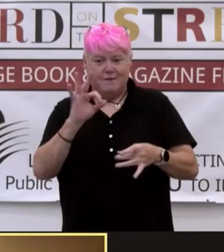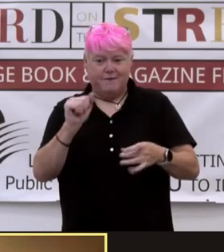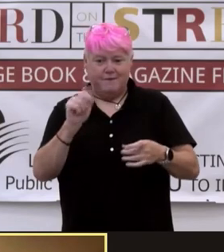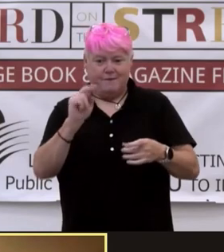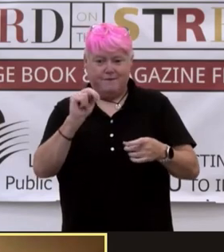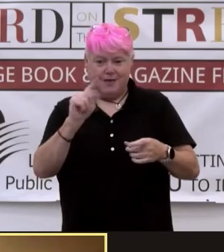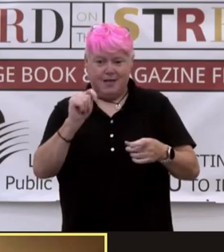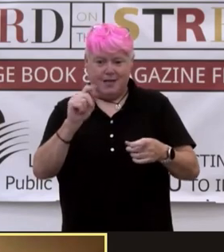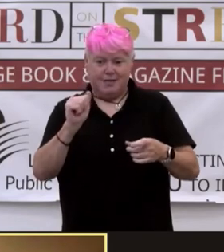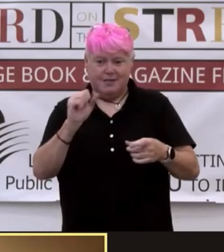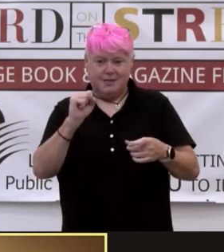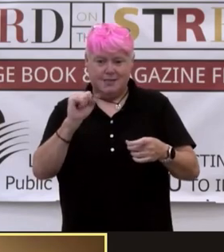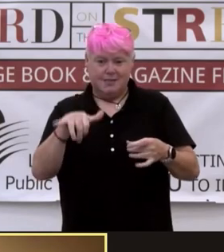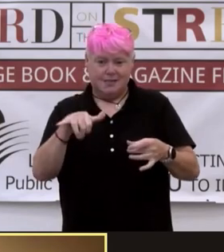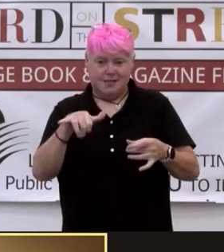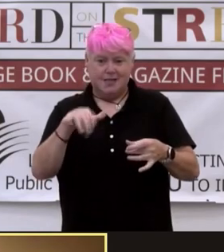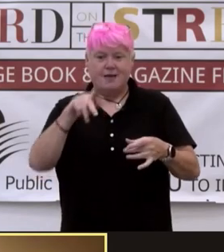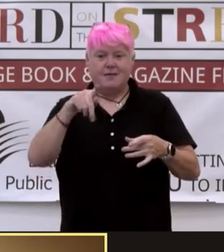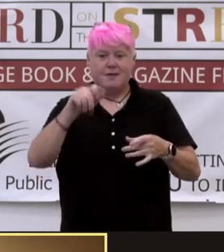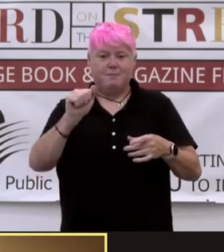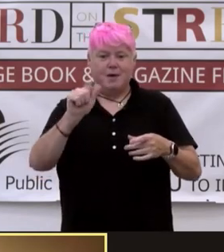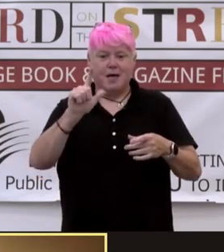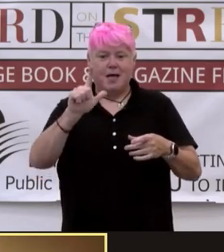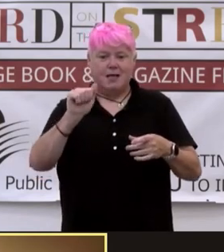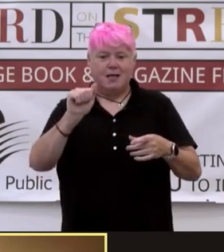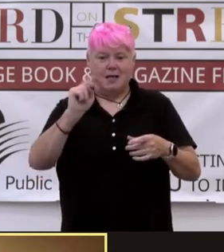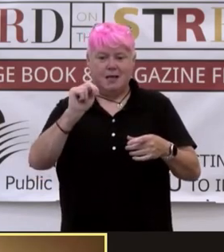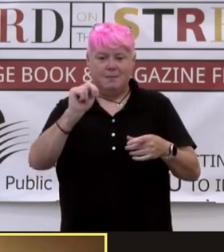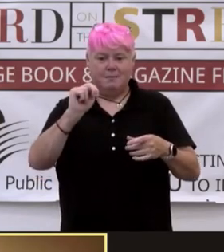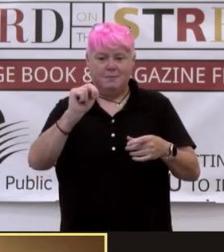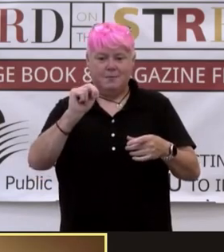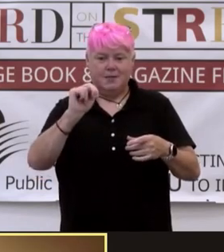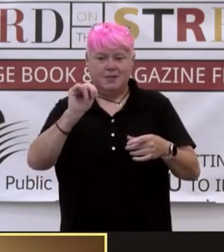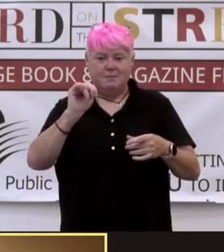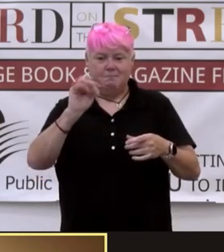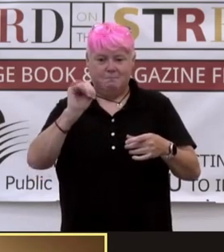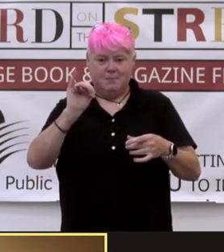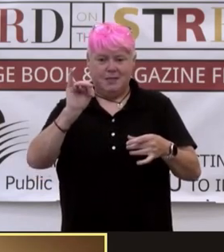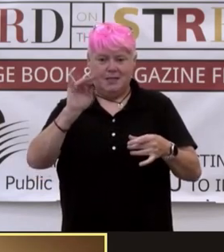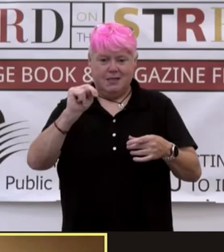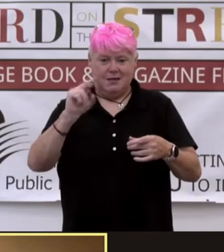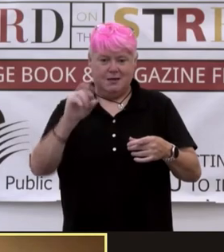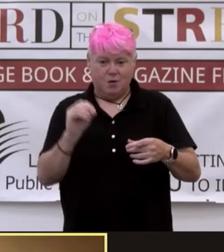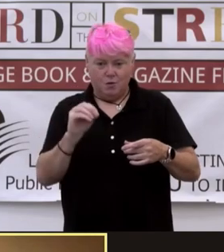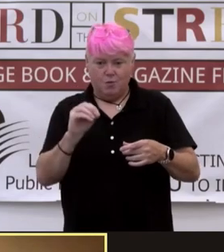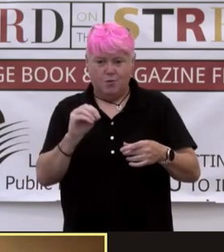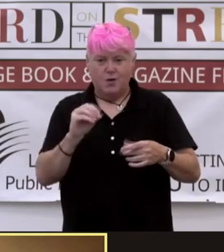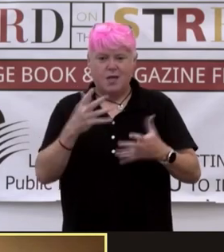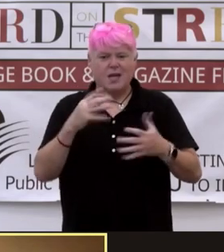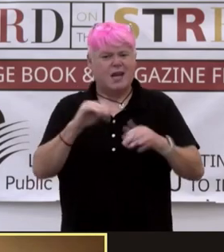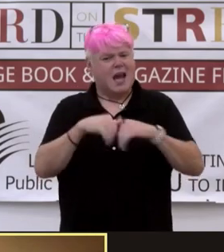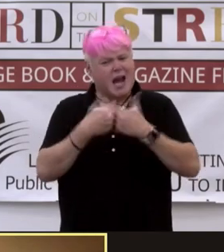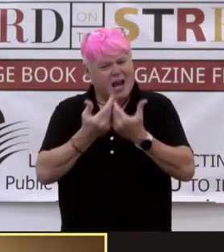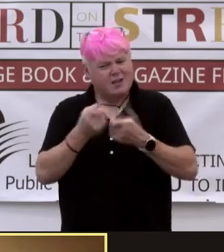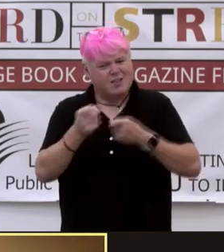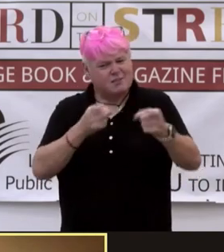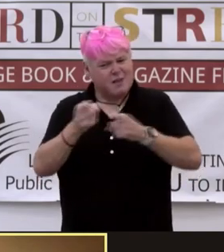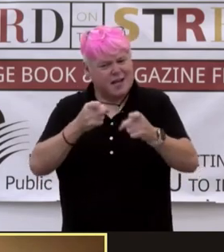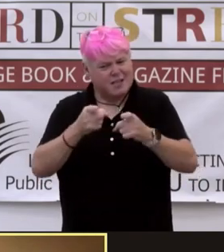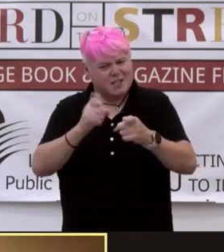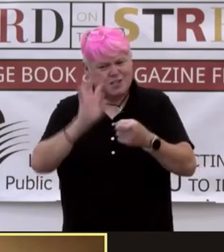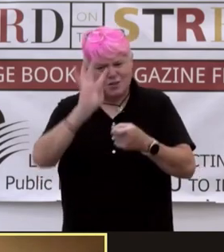especially the Pelennor fantasy, the scope is so epic. And I'm still in awe about how she manages to create the